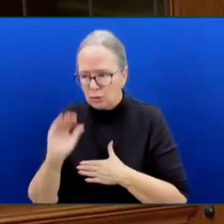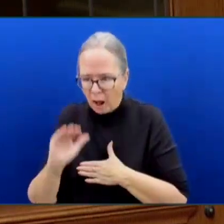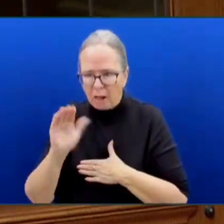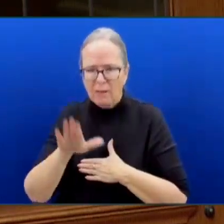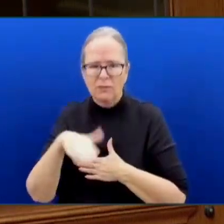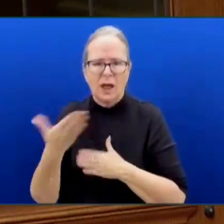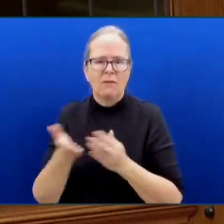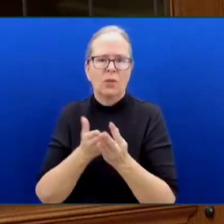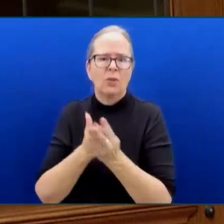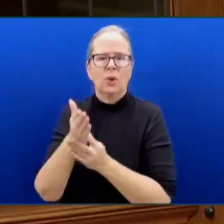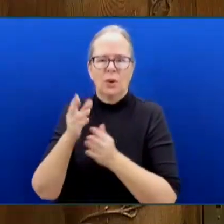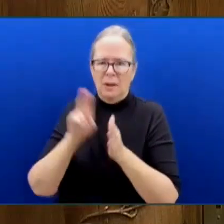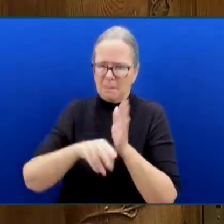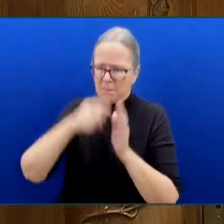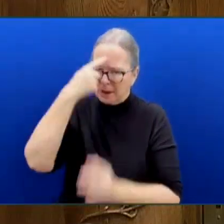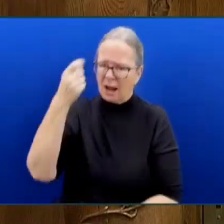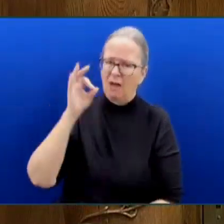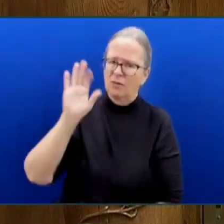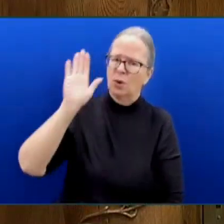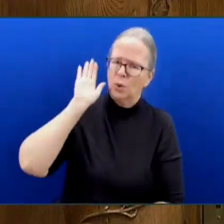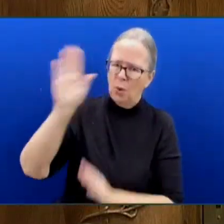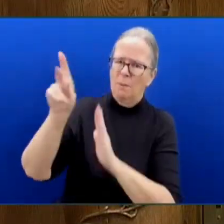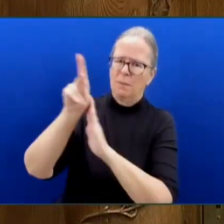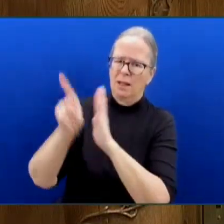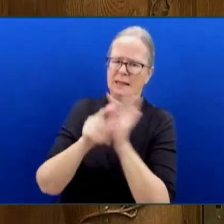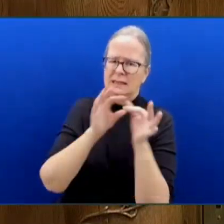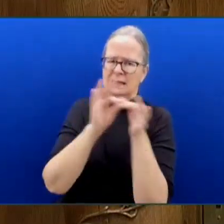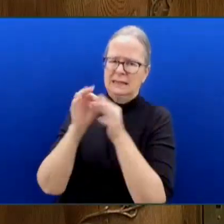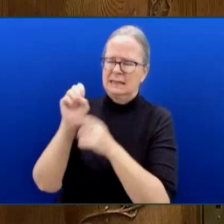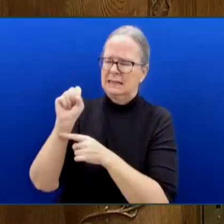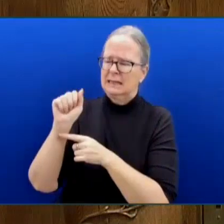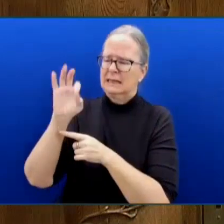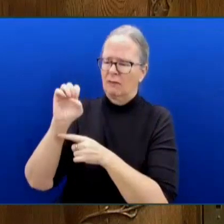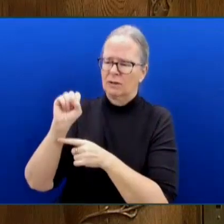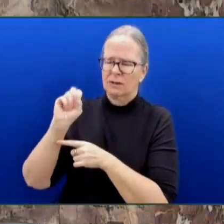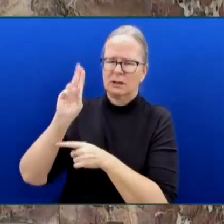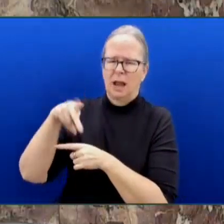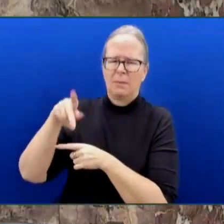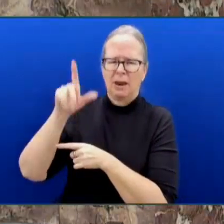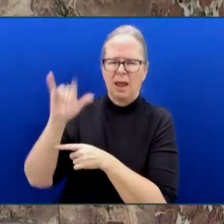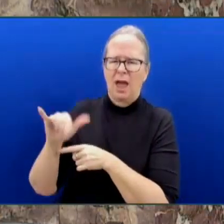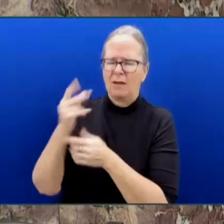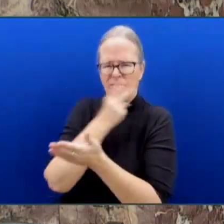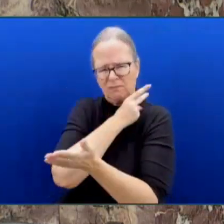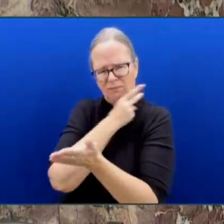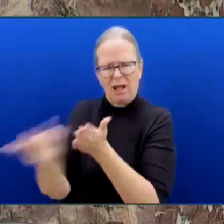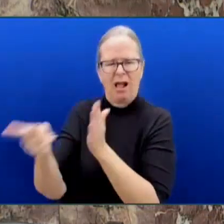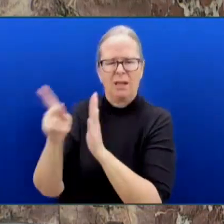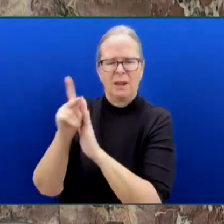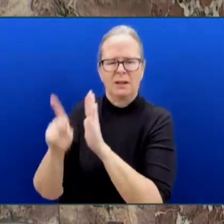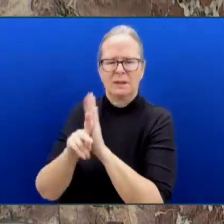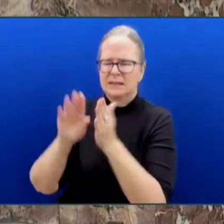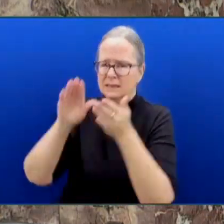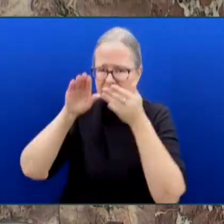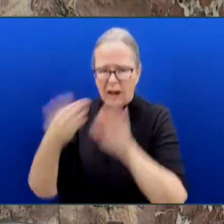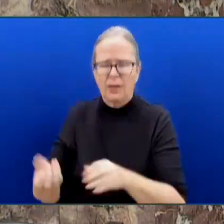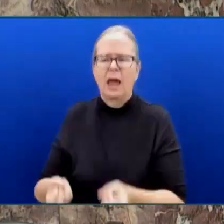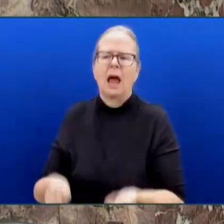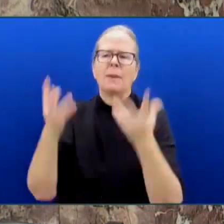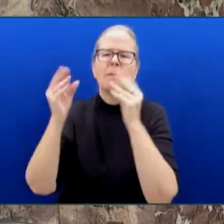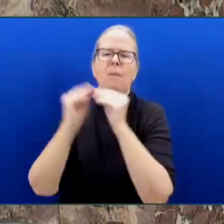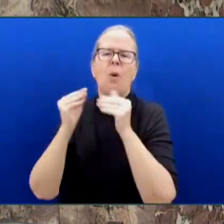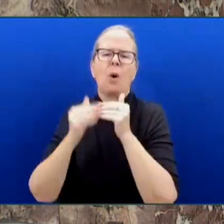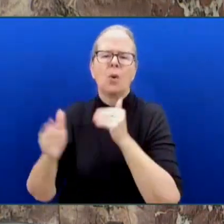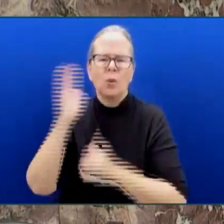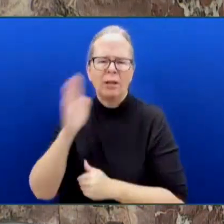policy? Mr. Minister. Thank you. Thank you, Honourable Speaker. There is no